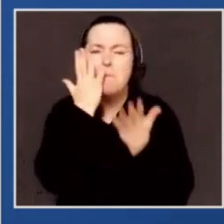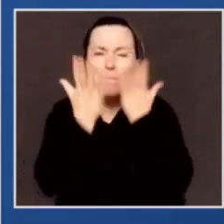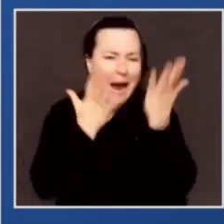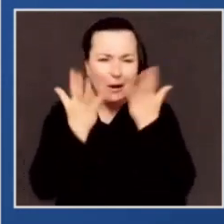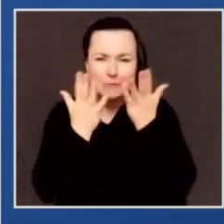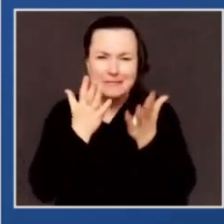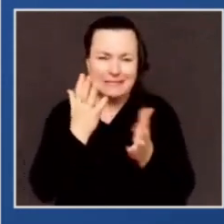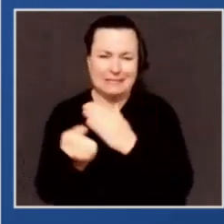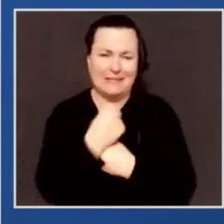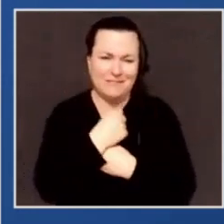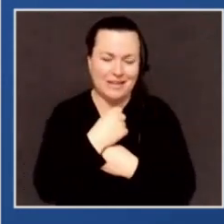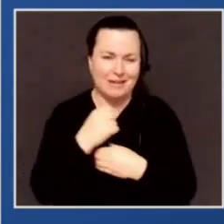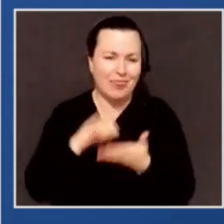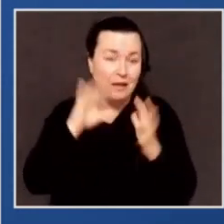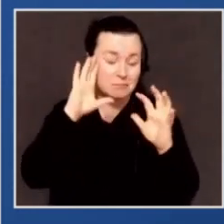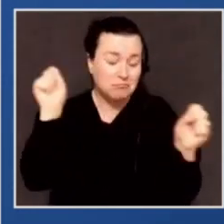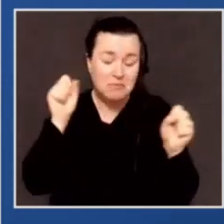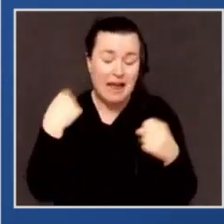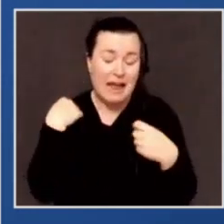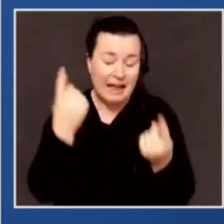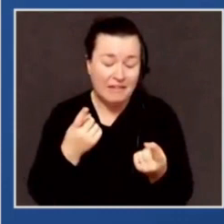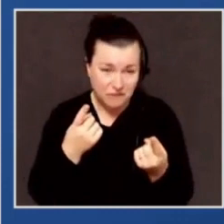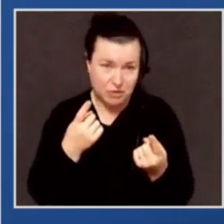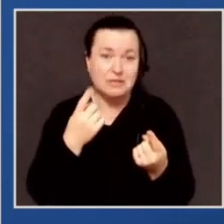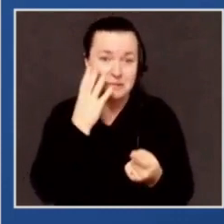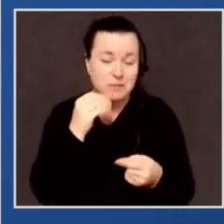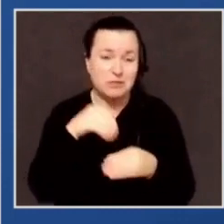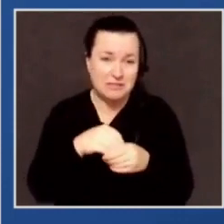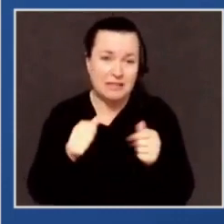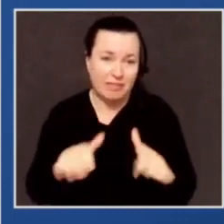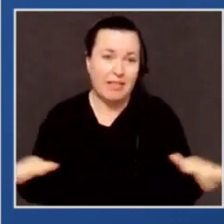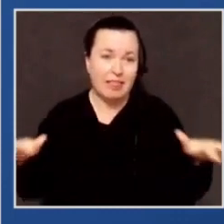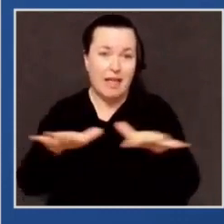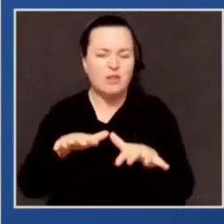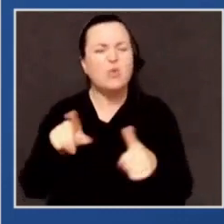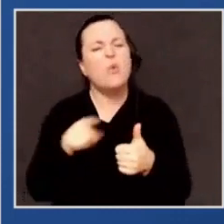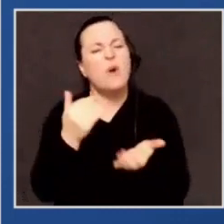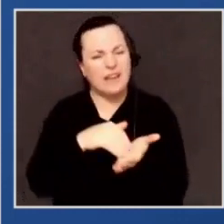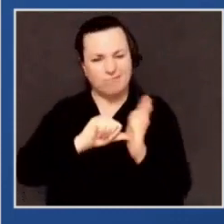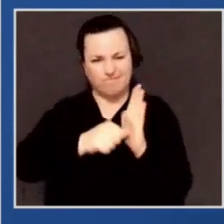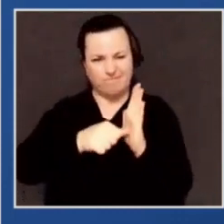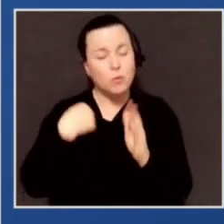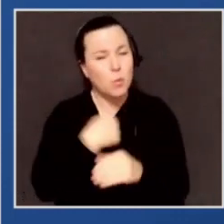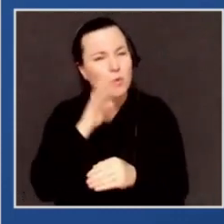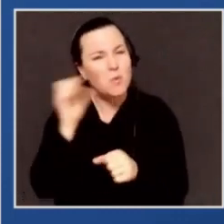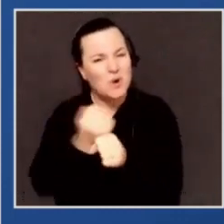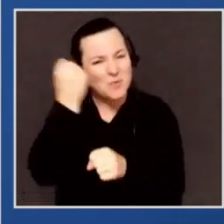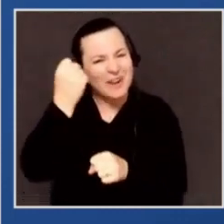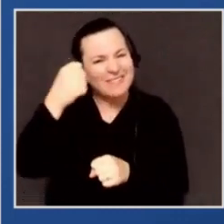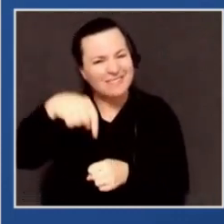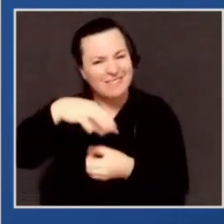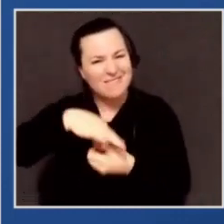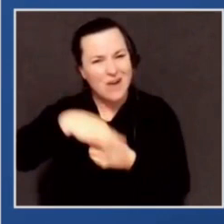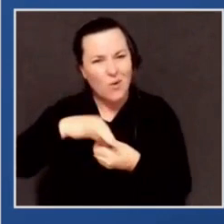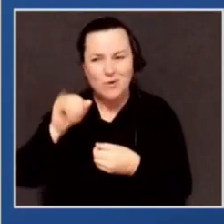So I leave you with this thought. We're going to defend this vote, the vote by which Joe Biden has been elected to